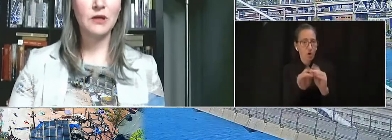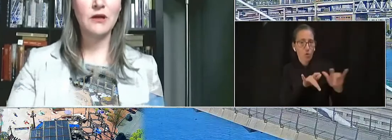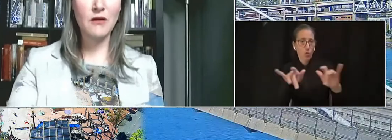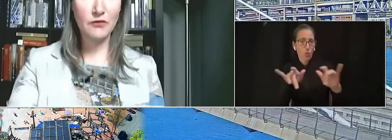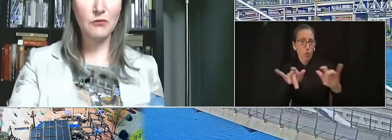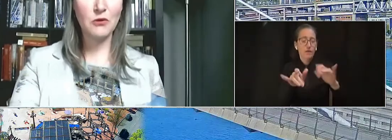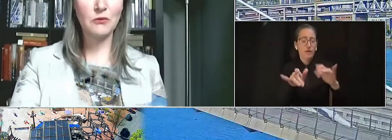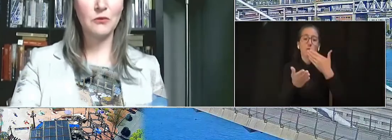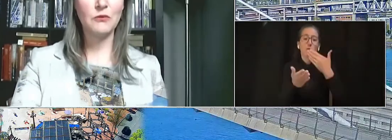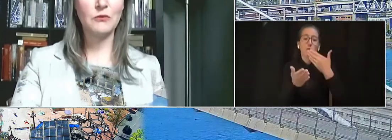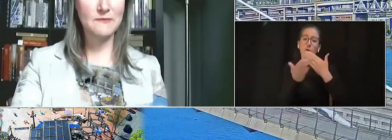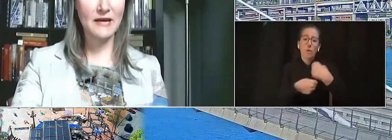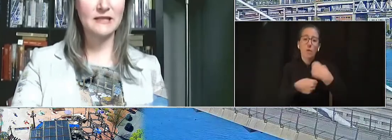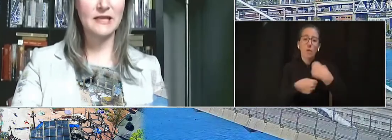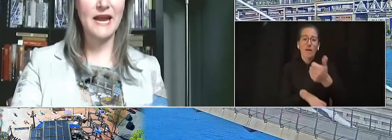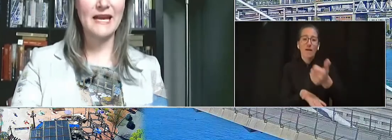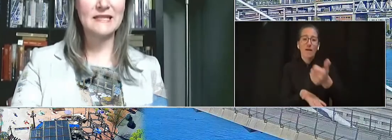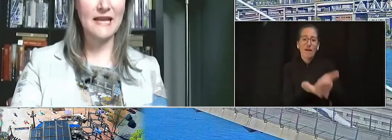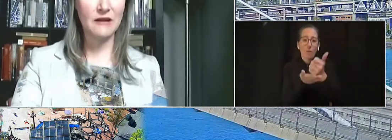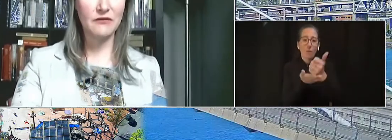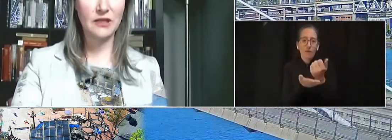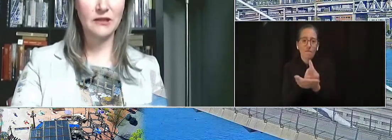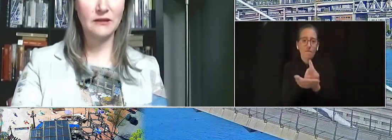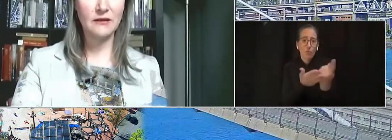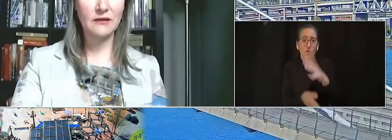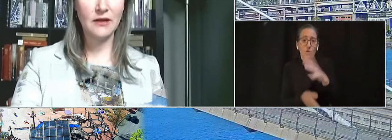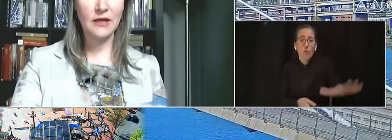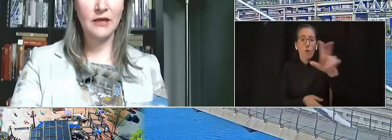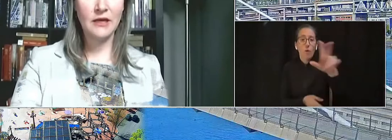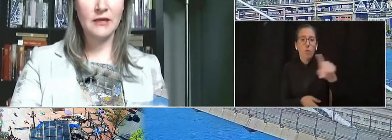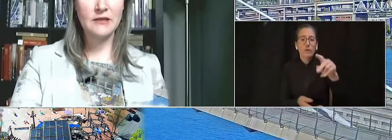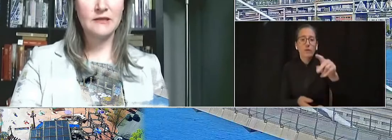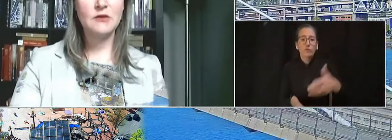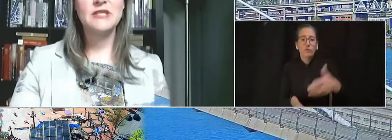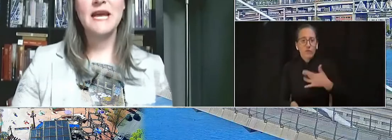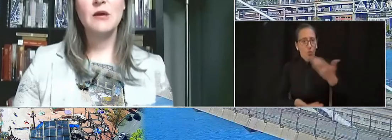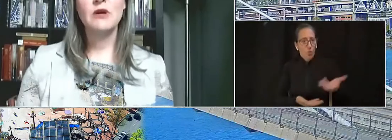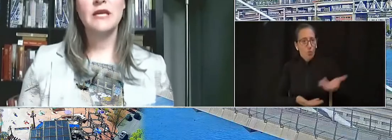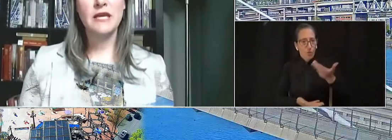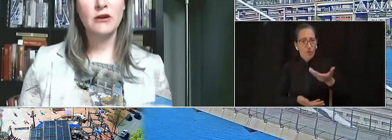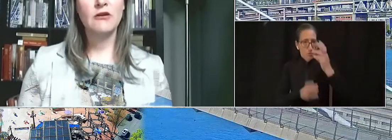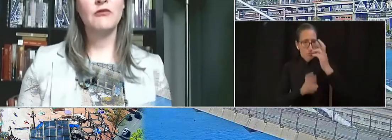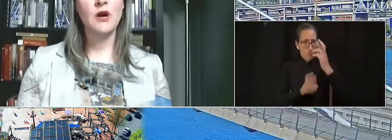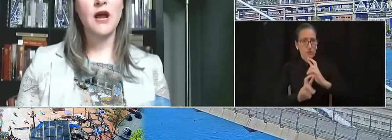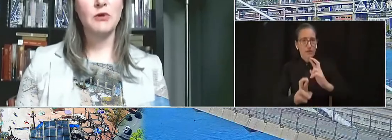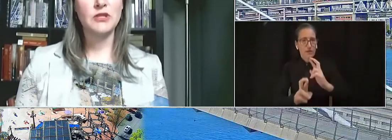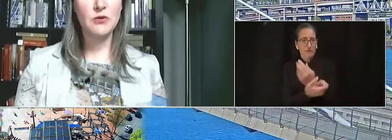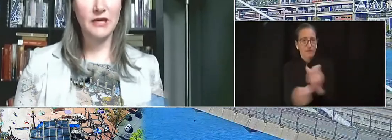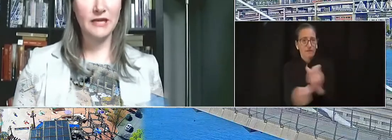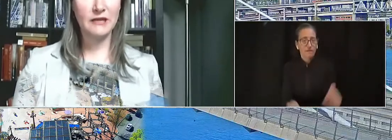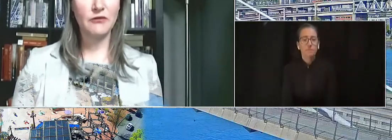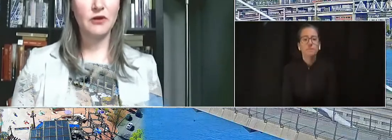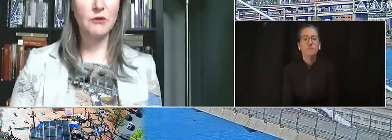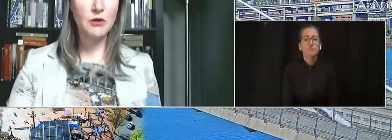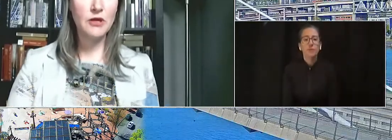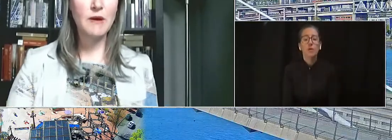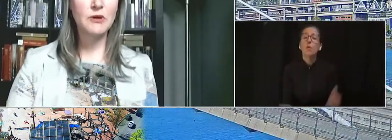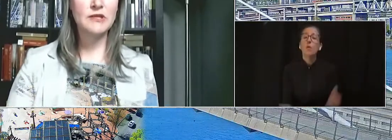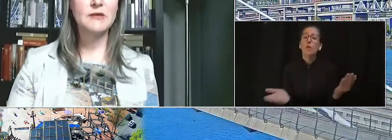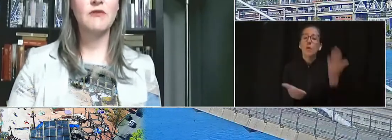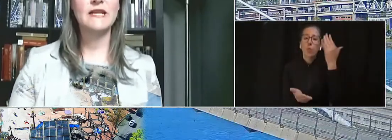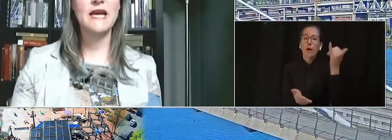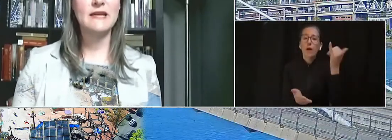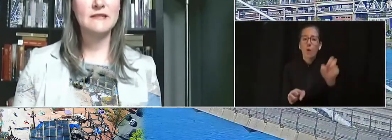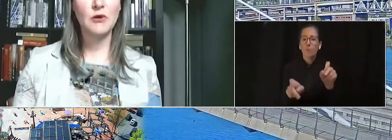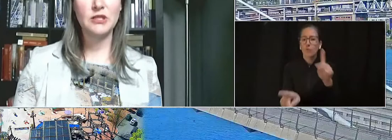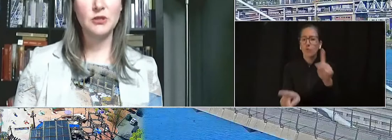welcome, comfortable, respected, and safe. So today we're here for an opportunity for community